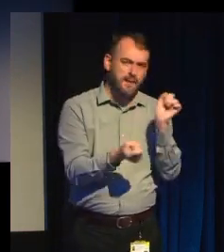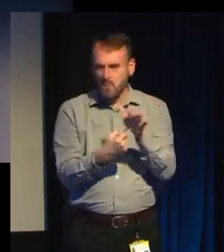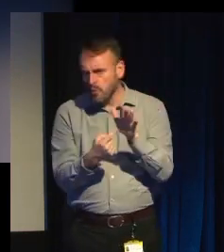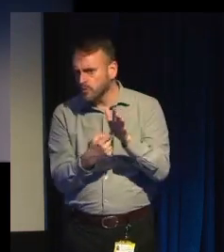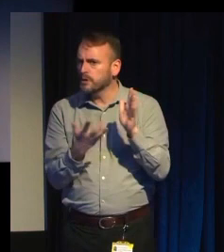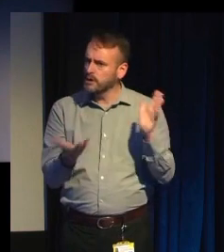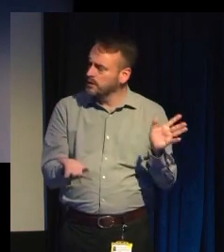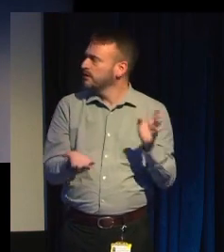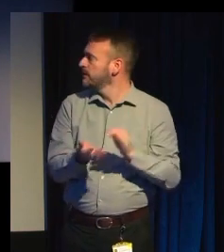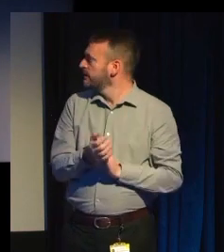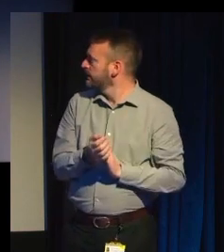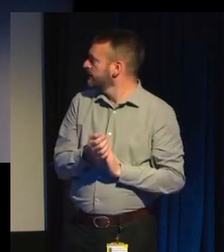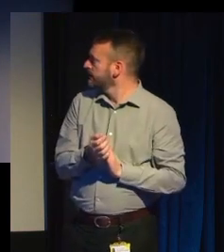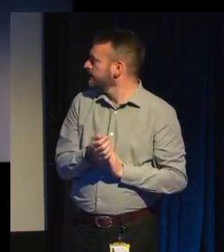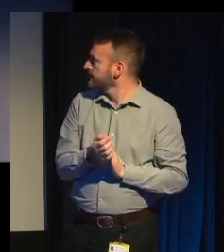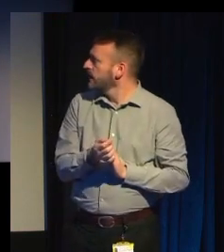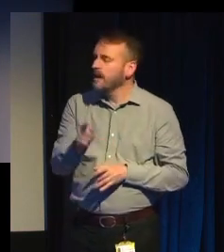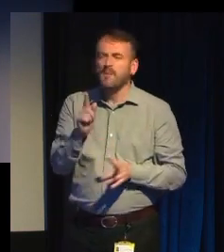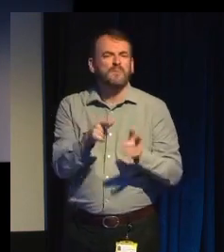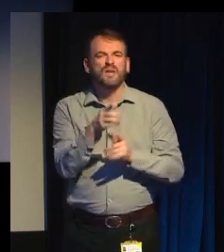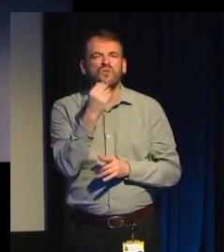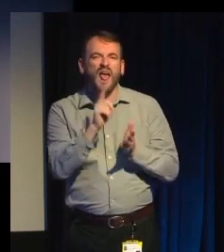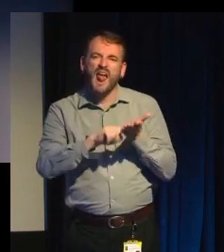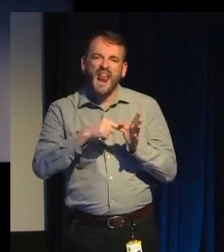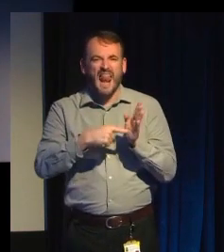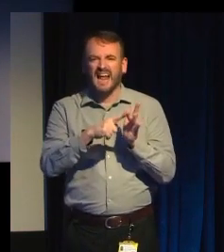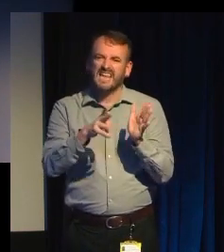If you say it in Latin, it's better.